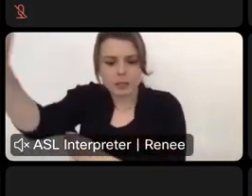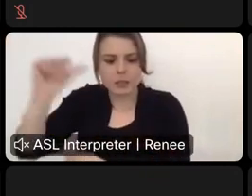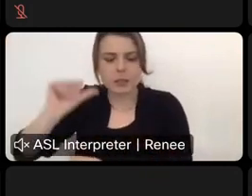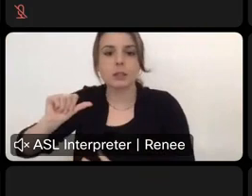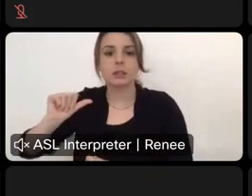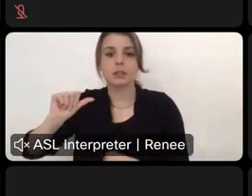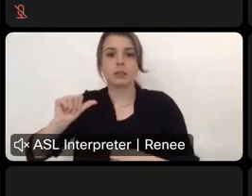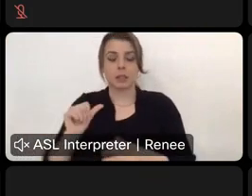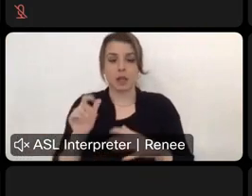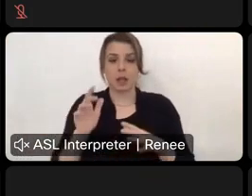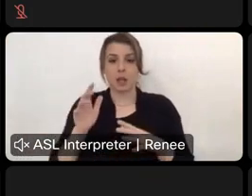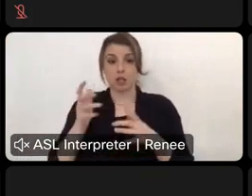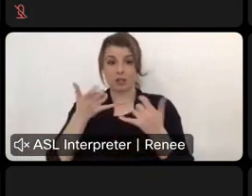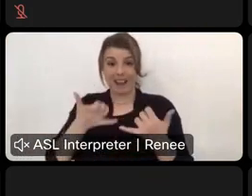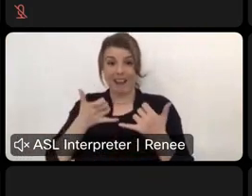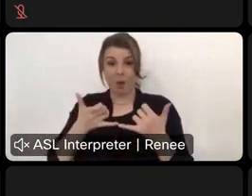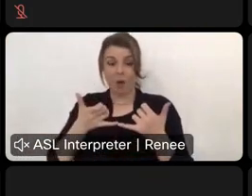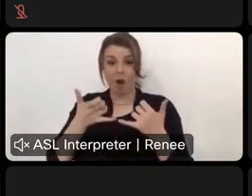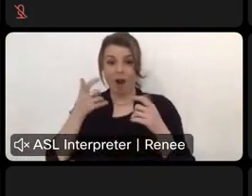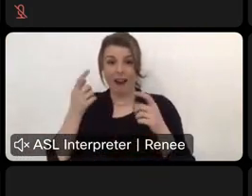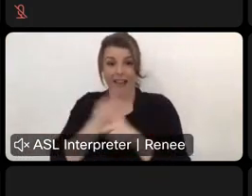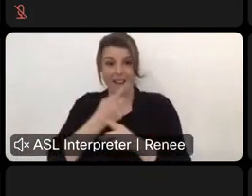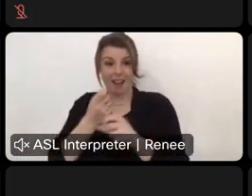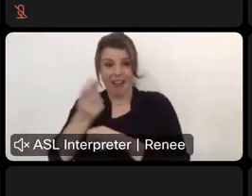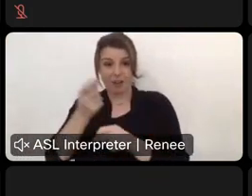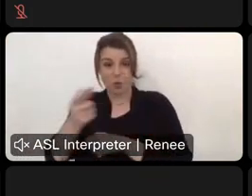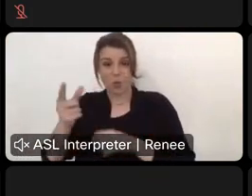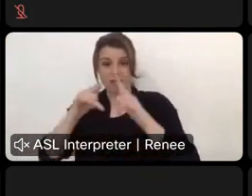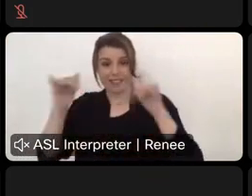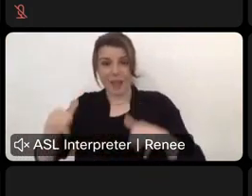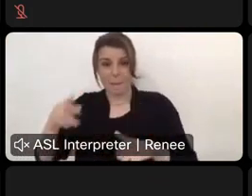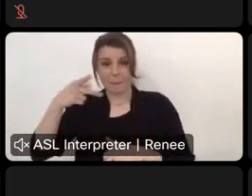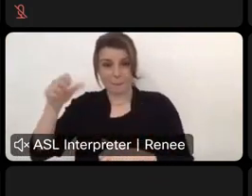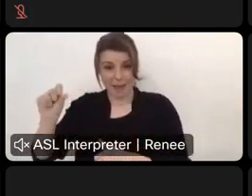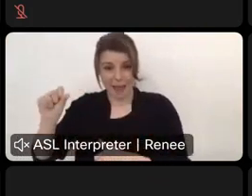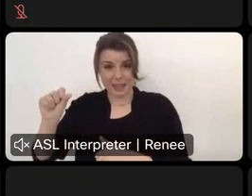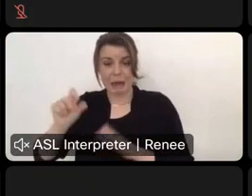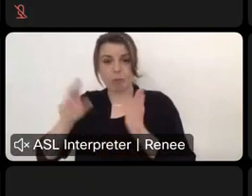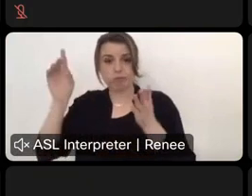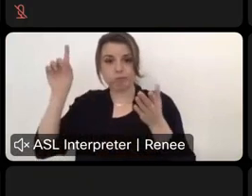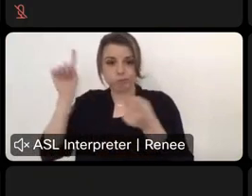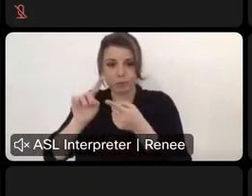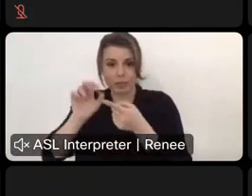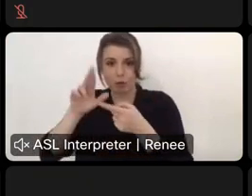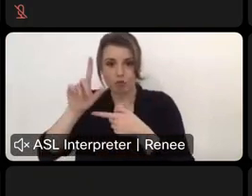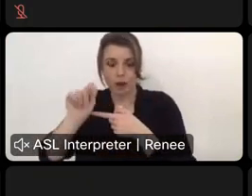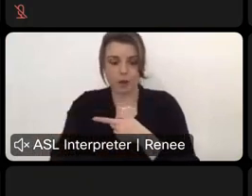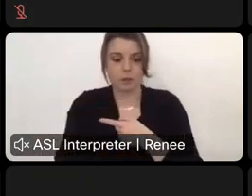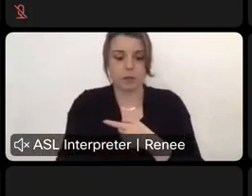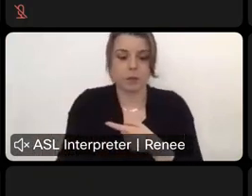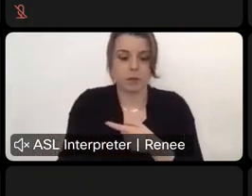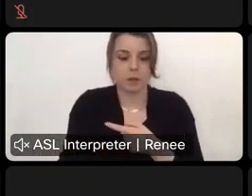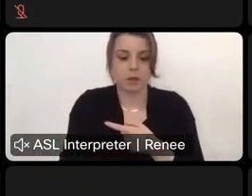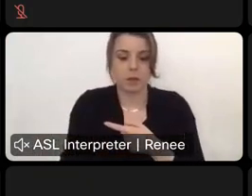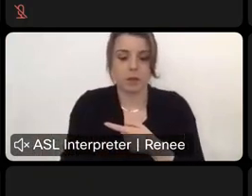referring to our current annual camping pass, where we offer a, you camping pass at a discounted rate for New Mexico residents